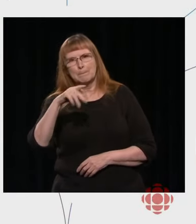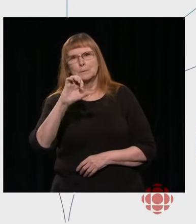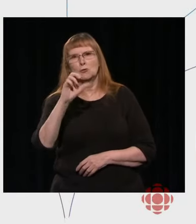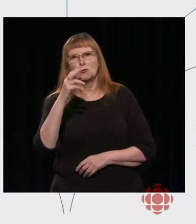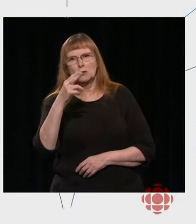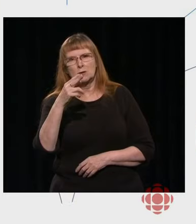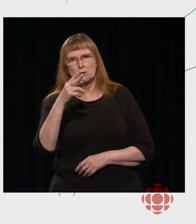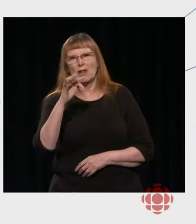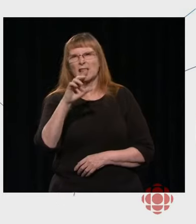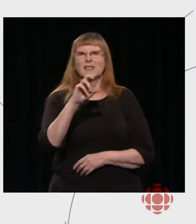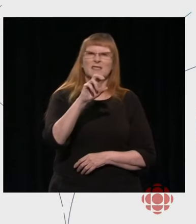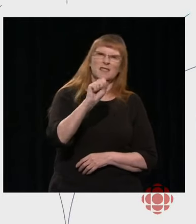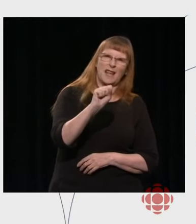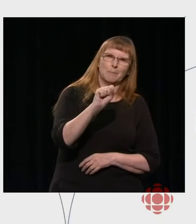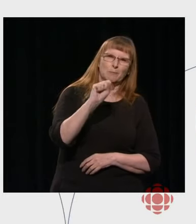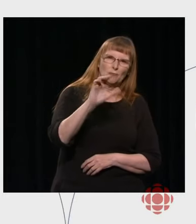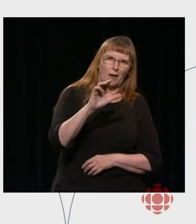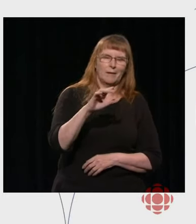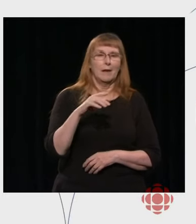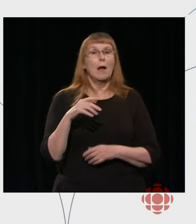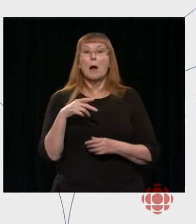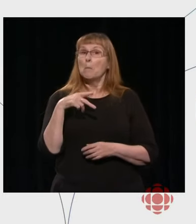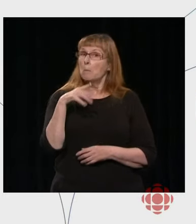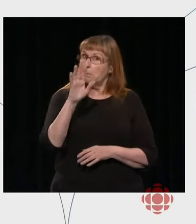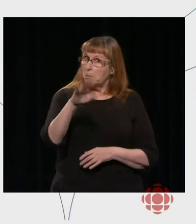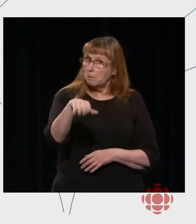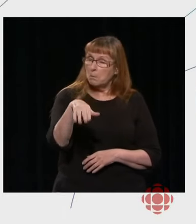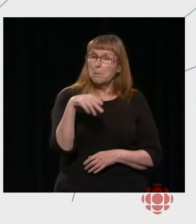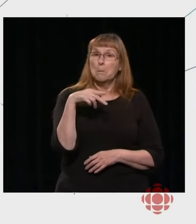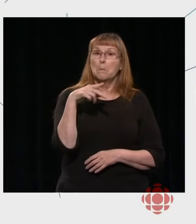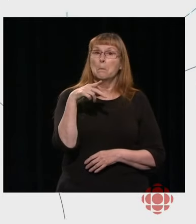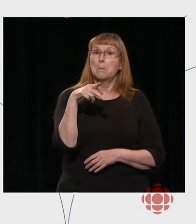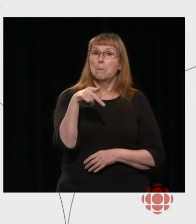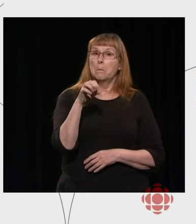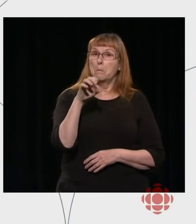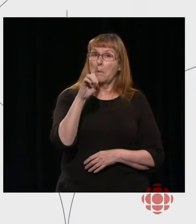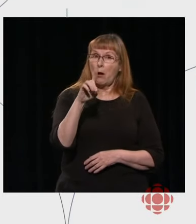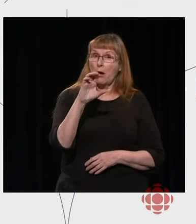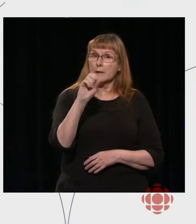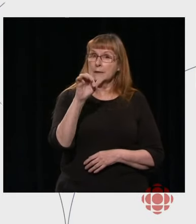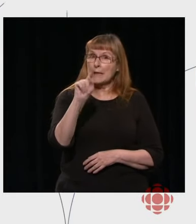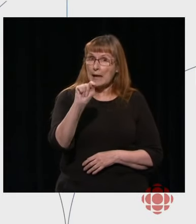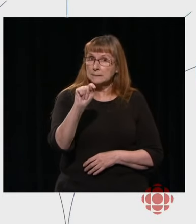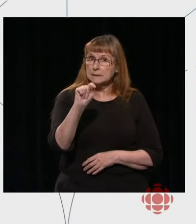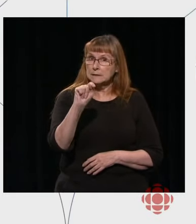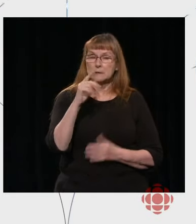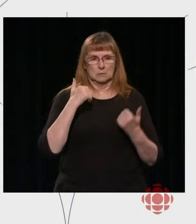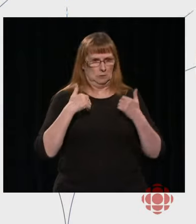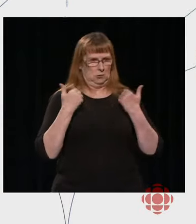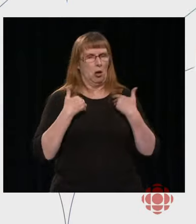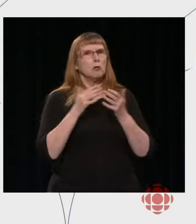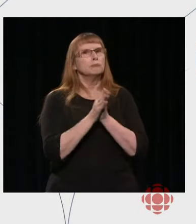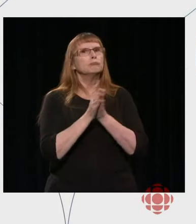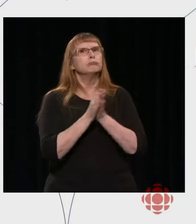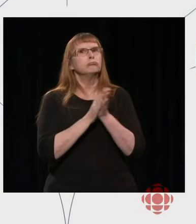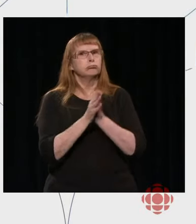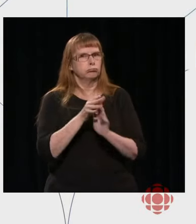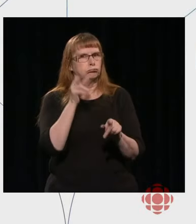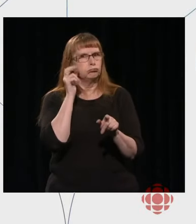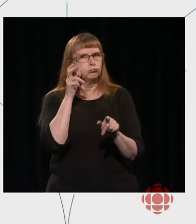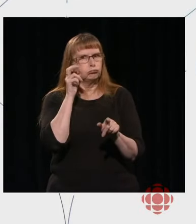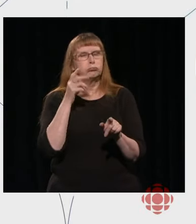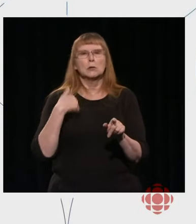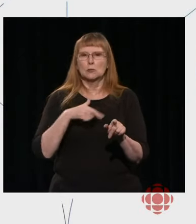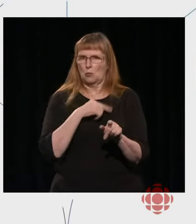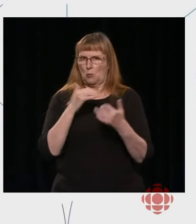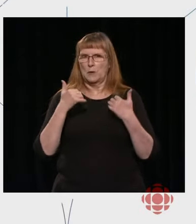audio. We're finding podcasts are a real interest to a younger audience. And so we are developing podcasts specifically with